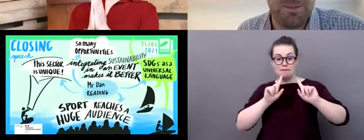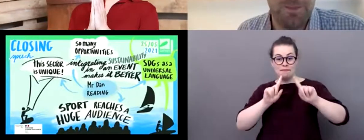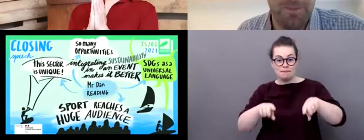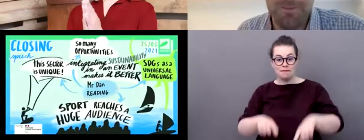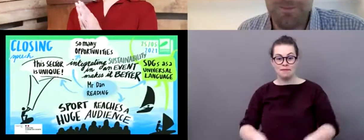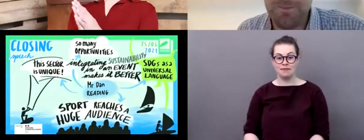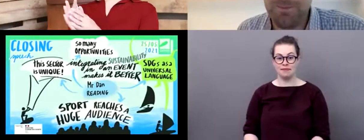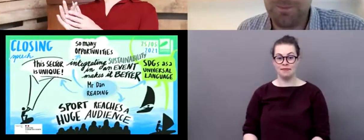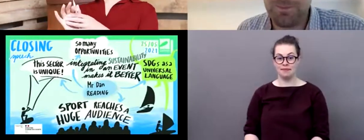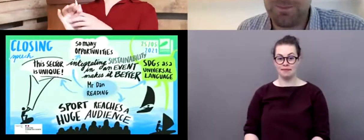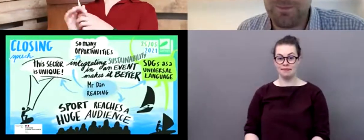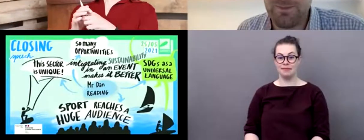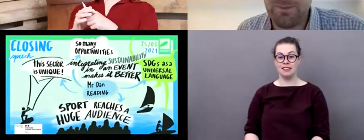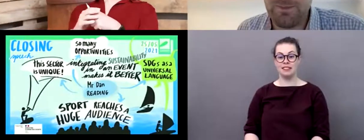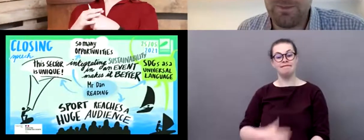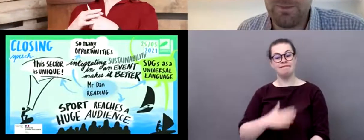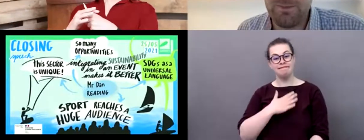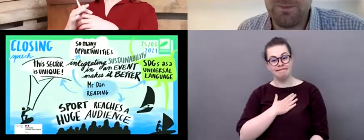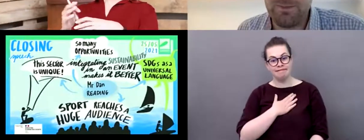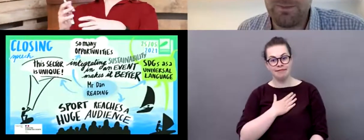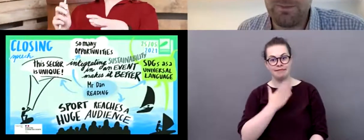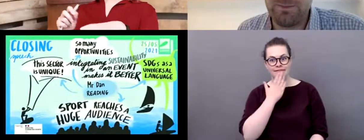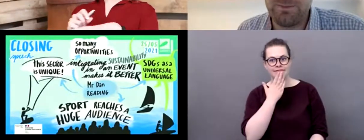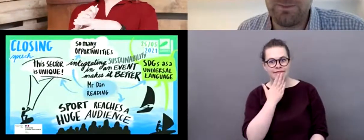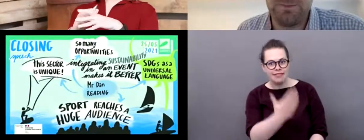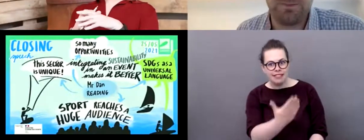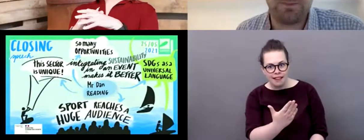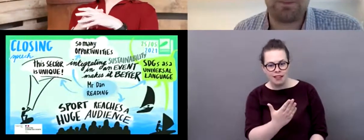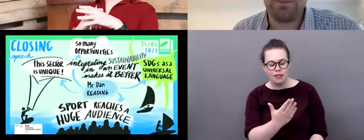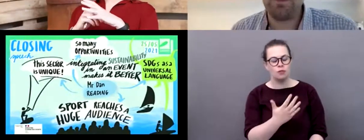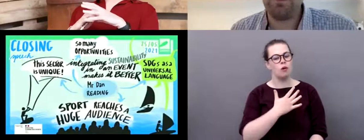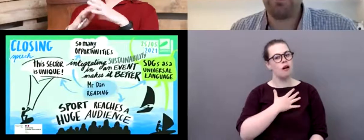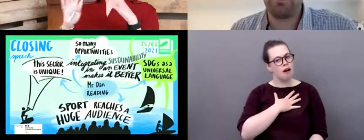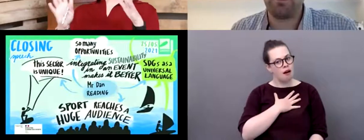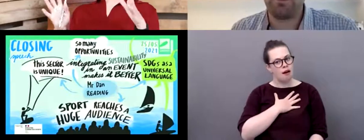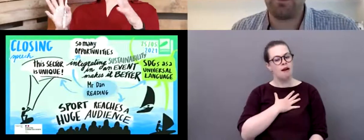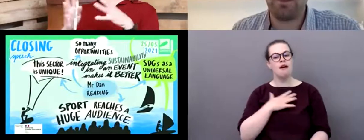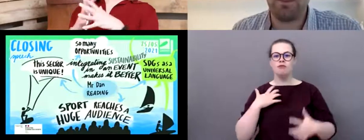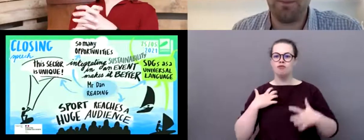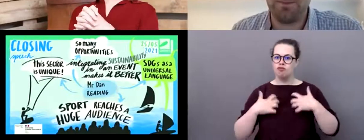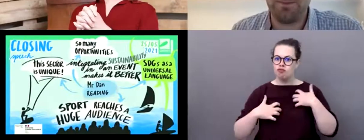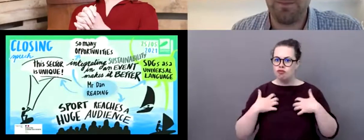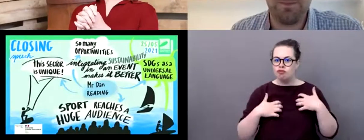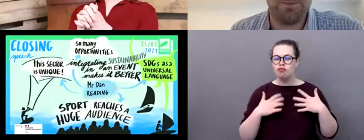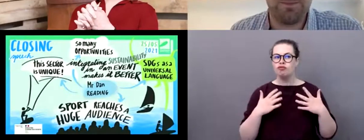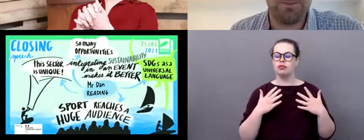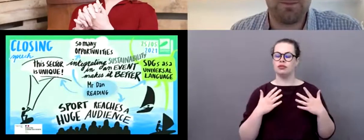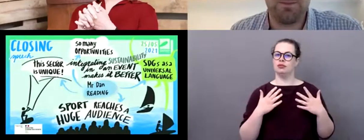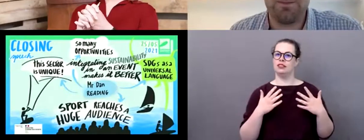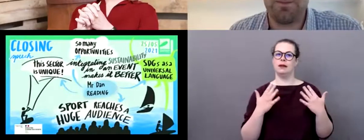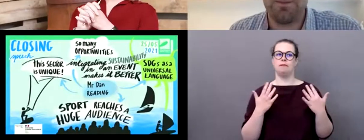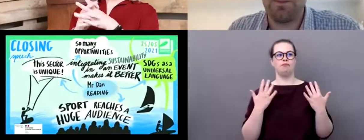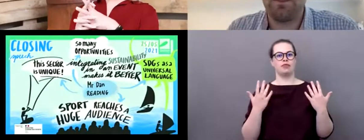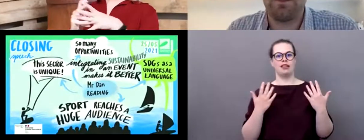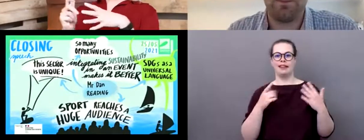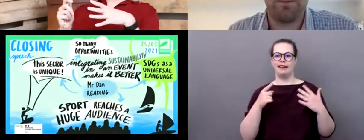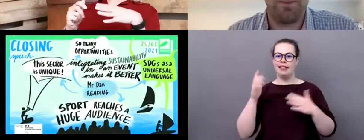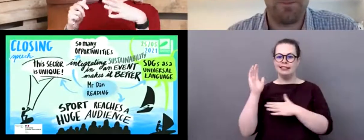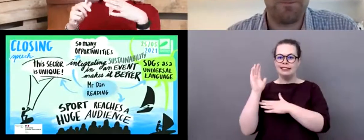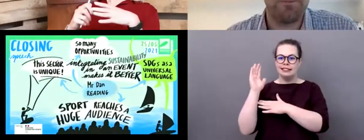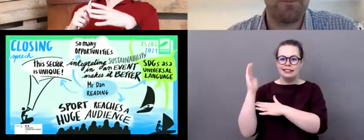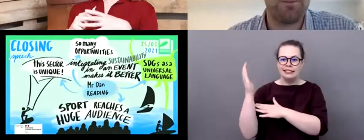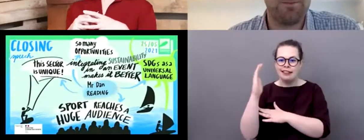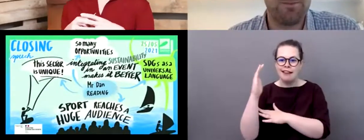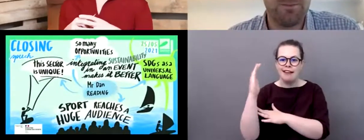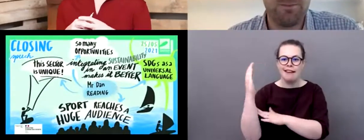Well, thank you so much. It was very interesting to see the, all what the, the sailing federation is